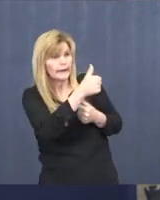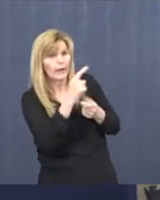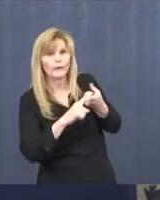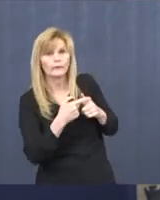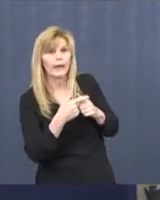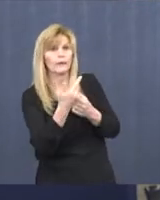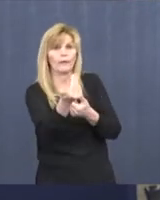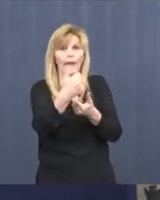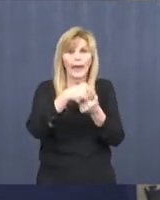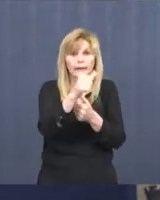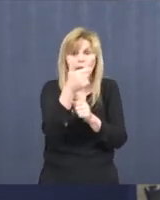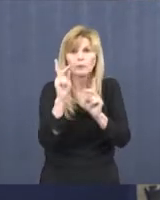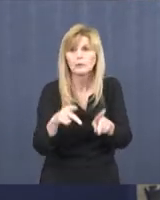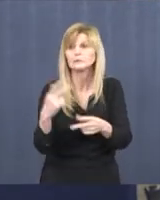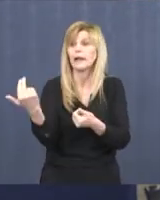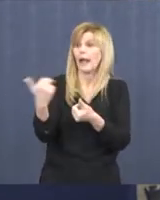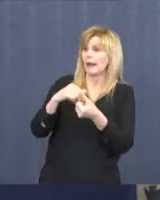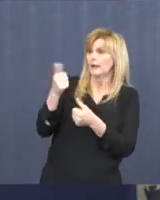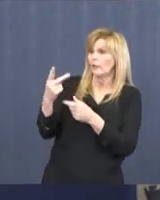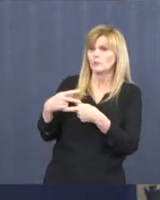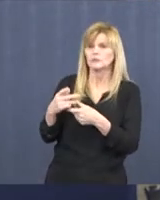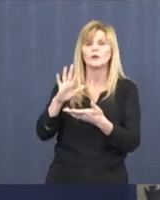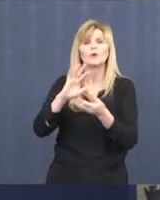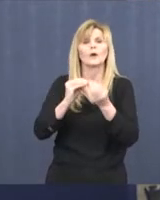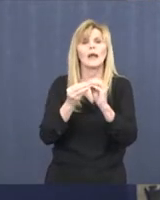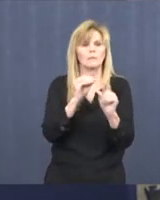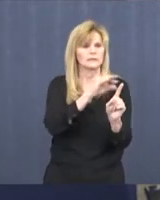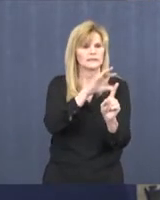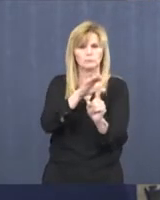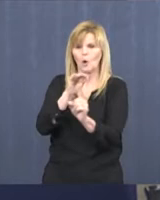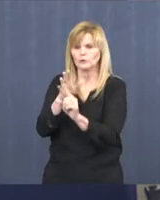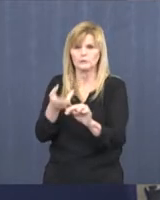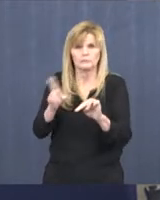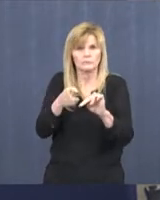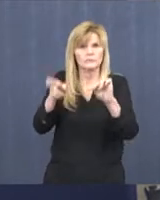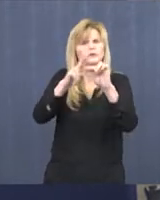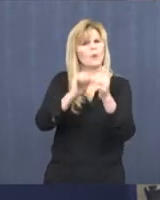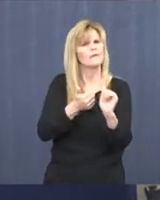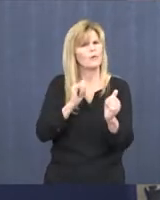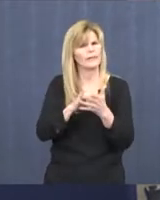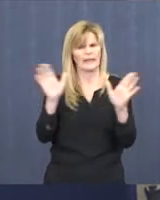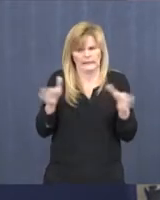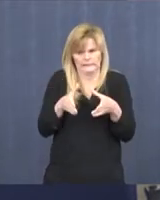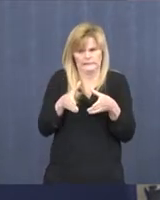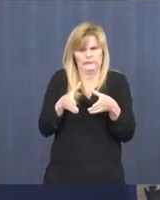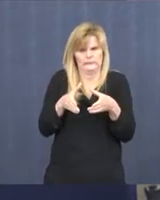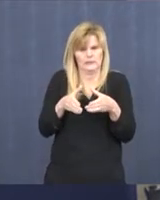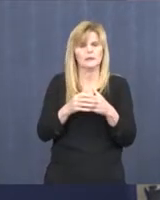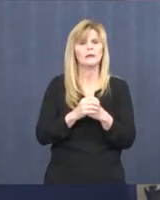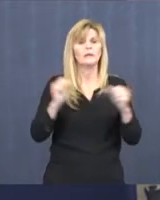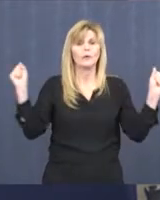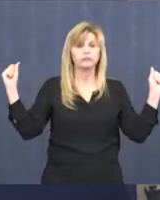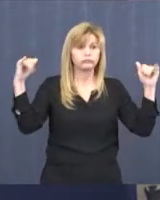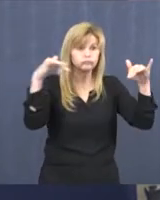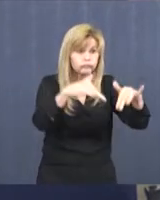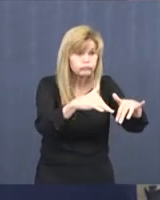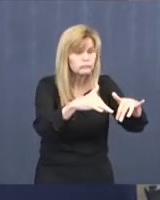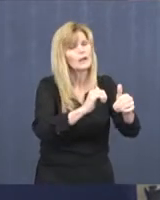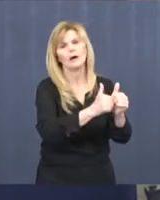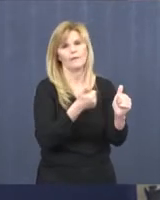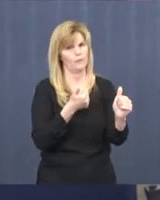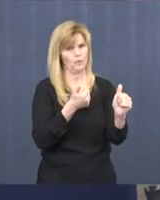keep bringing in more people, then you're increasing your exposure risk. So avoid that. Avoid the gatherings, the large gatherings.